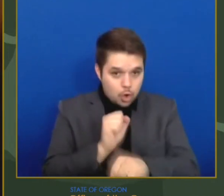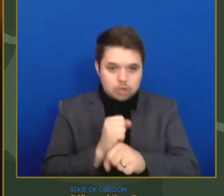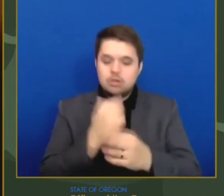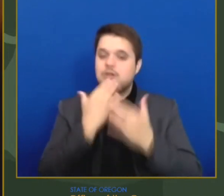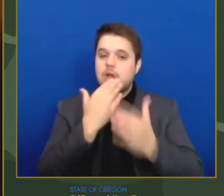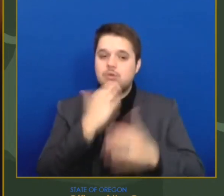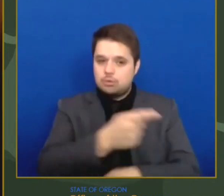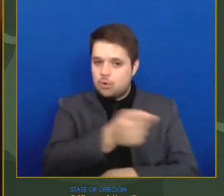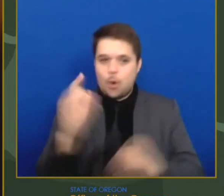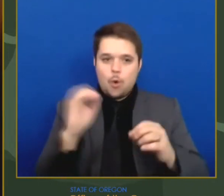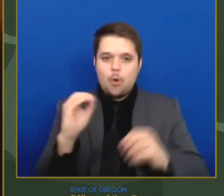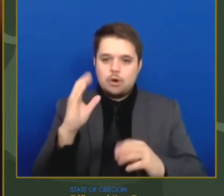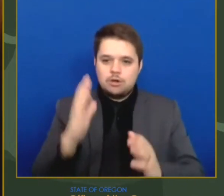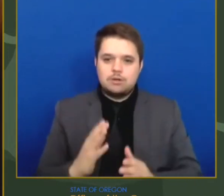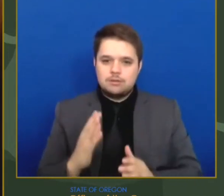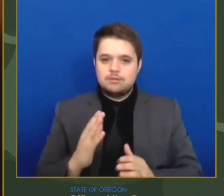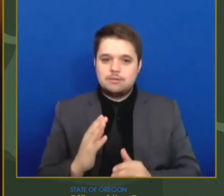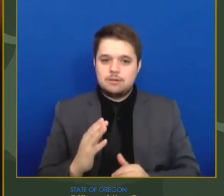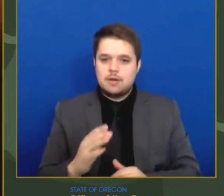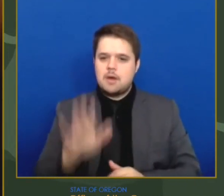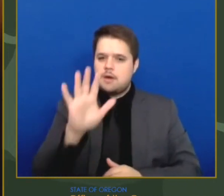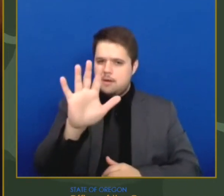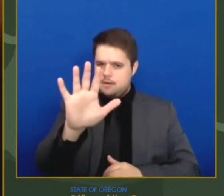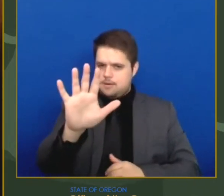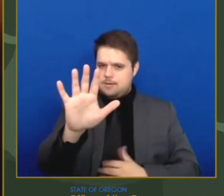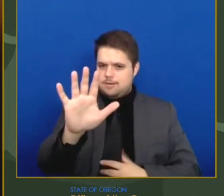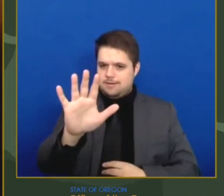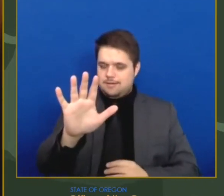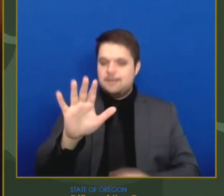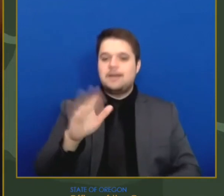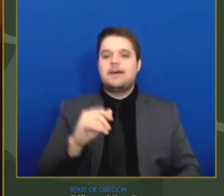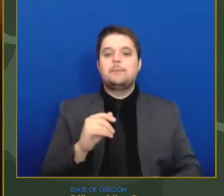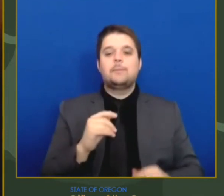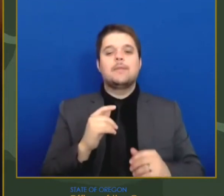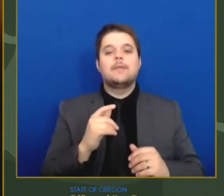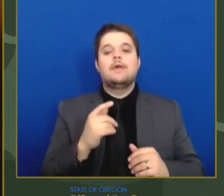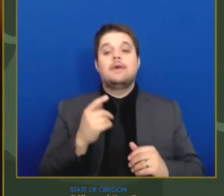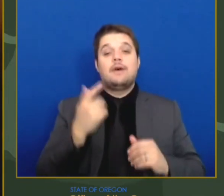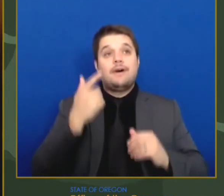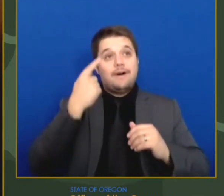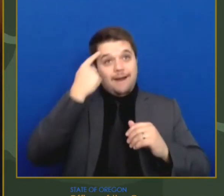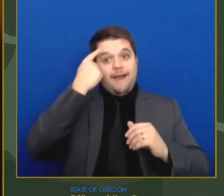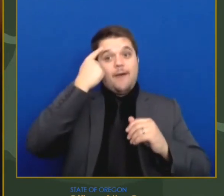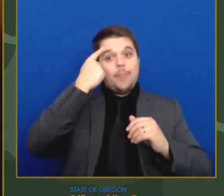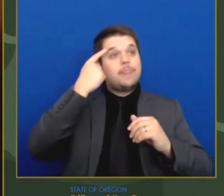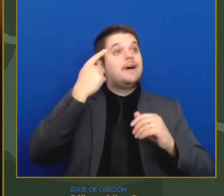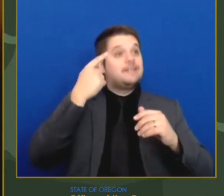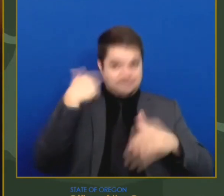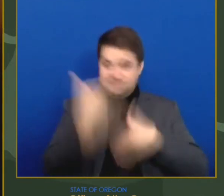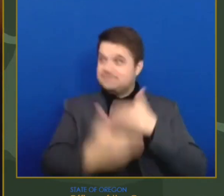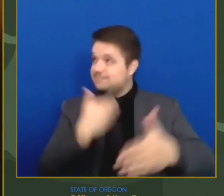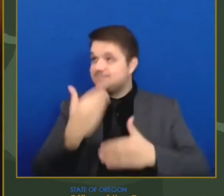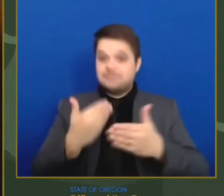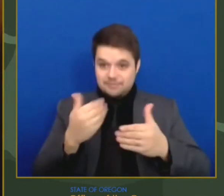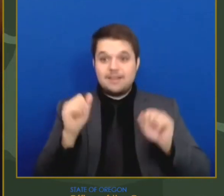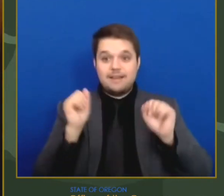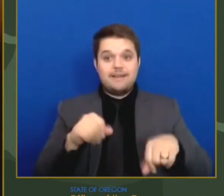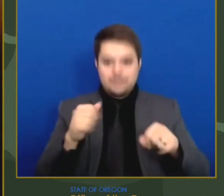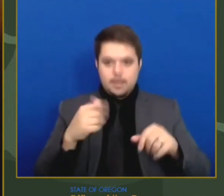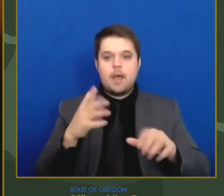seems, with all things COVID, progress is conditional. The virus is dangerous, and it remains a threat to all of us.